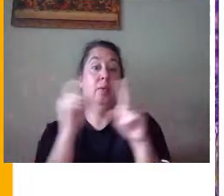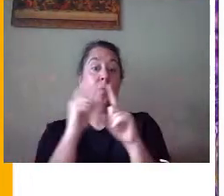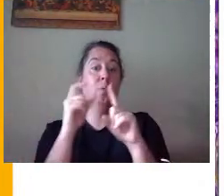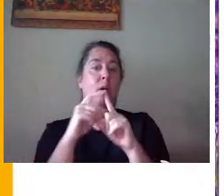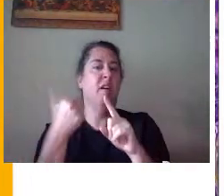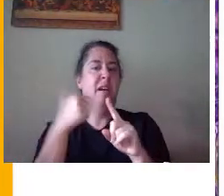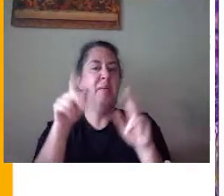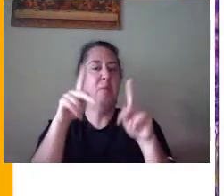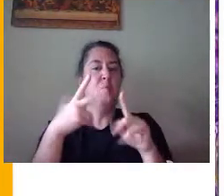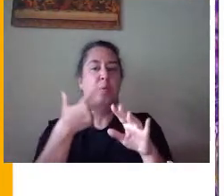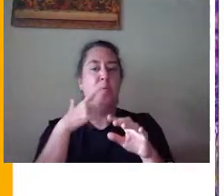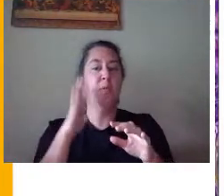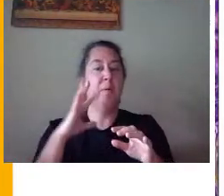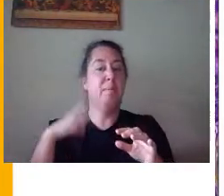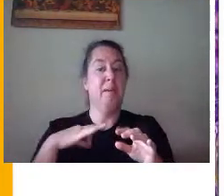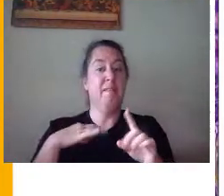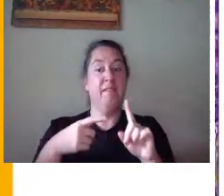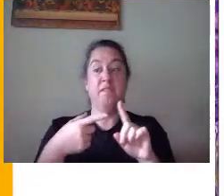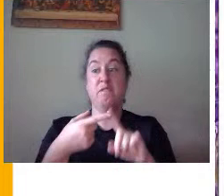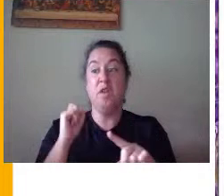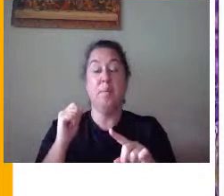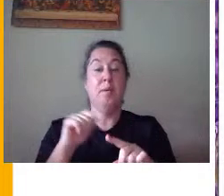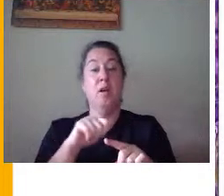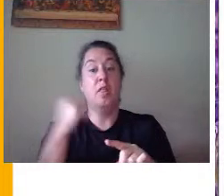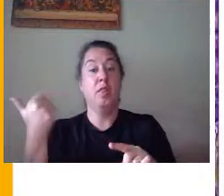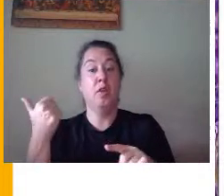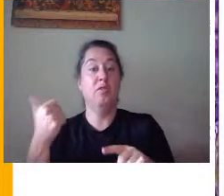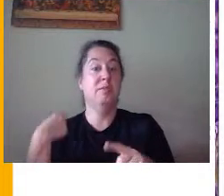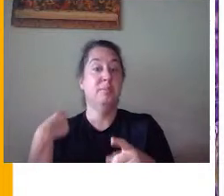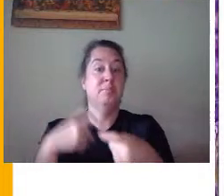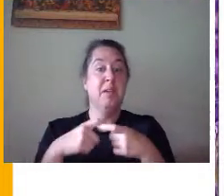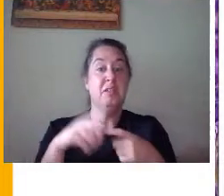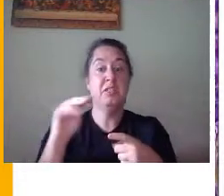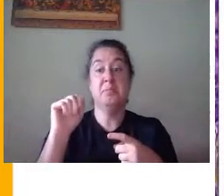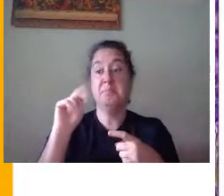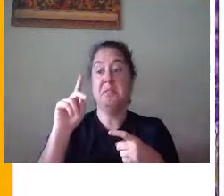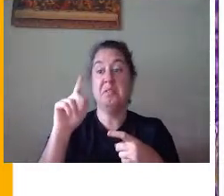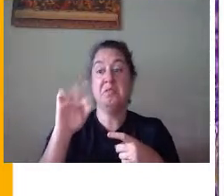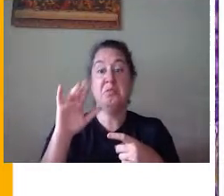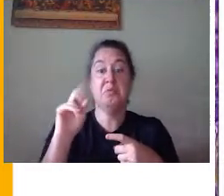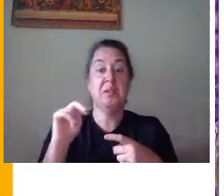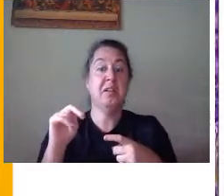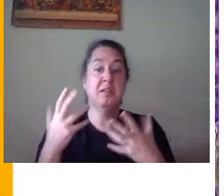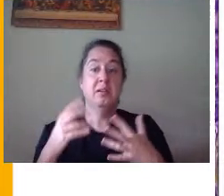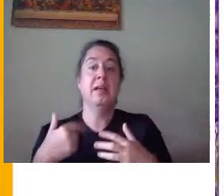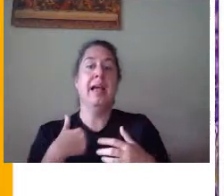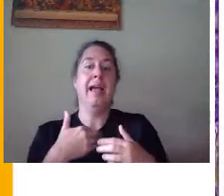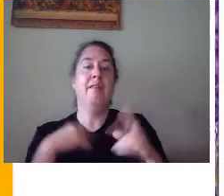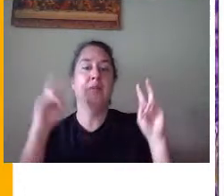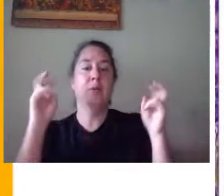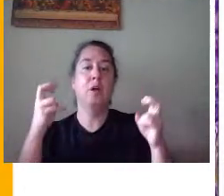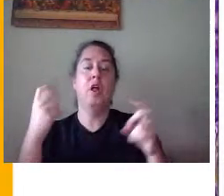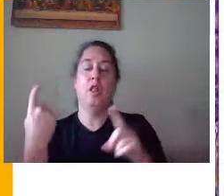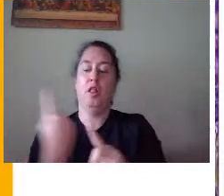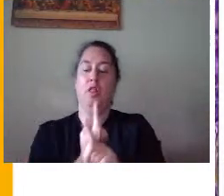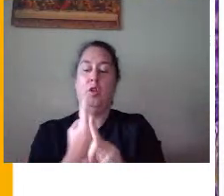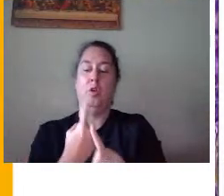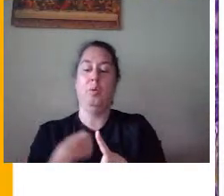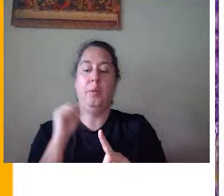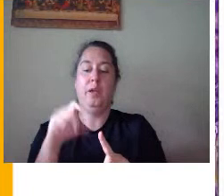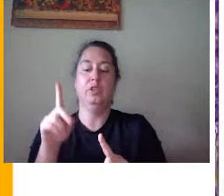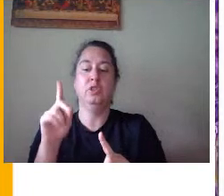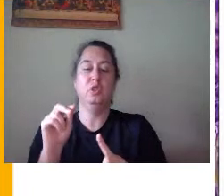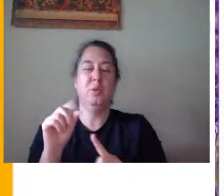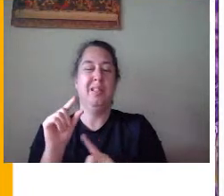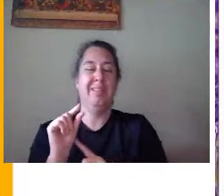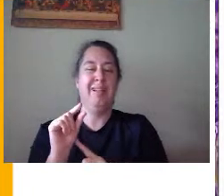from Spanish version or a Mandarin version. On the back of this notebook, have the quote, alone we can do so little, but together we can do so